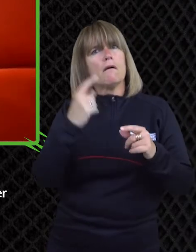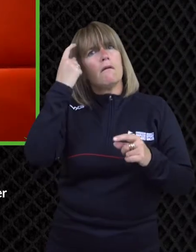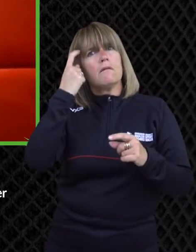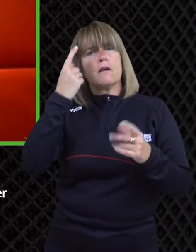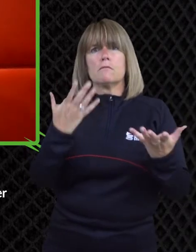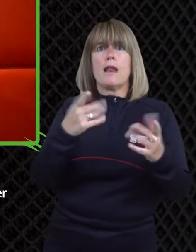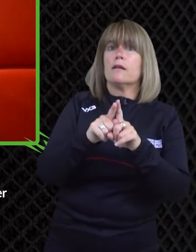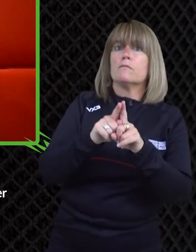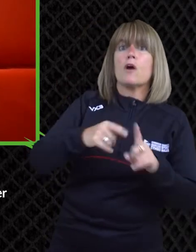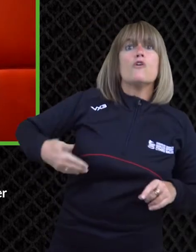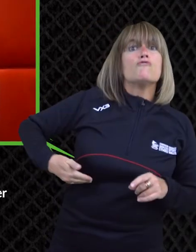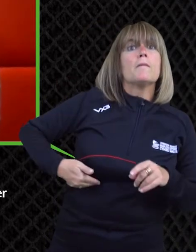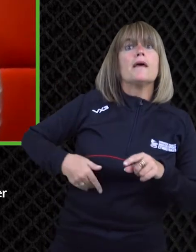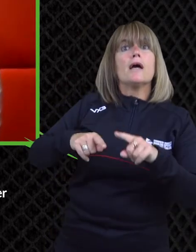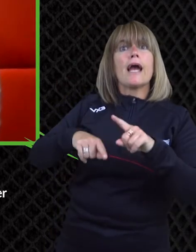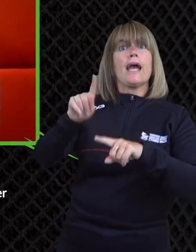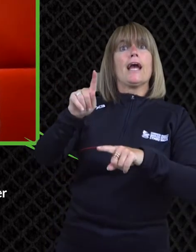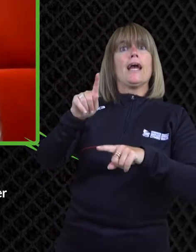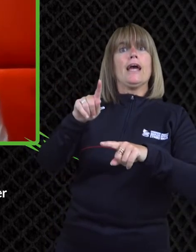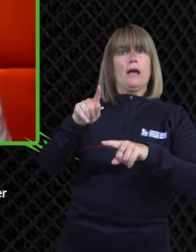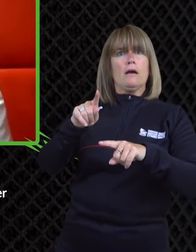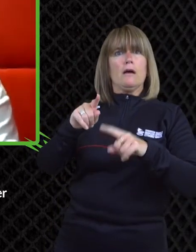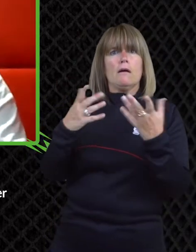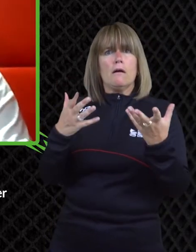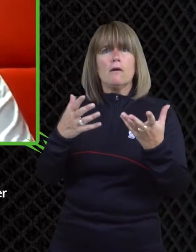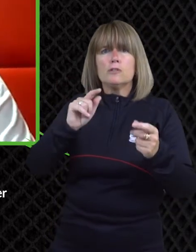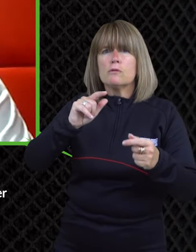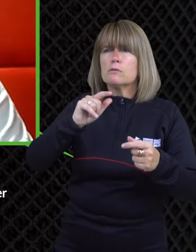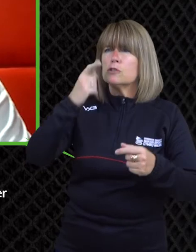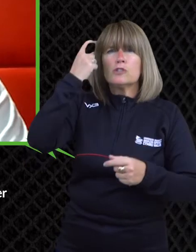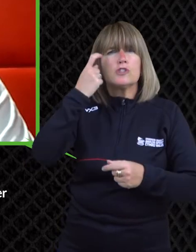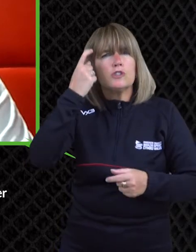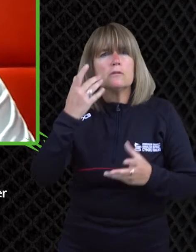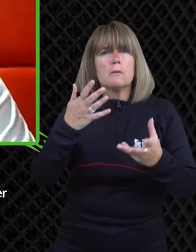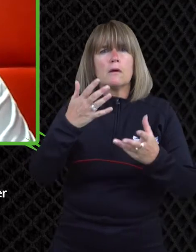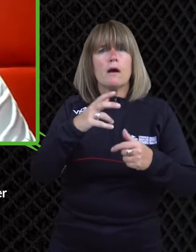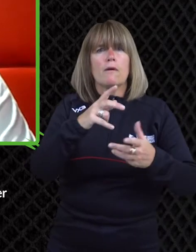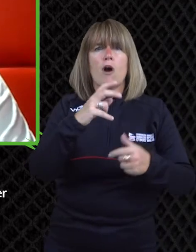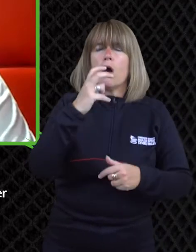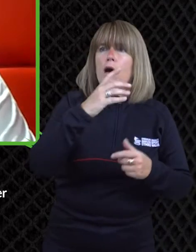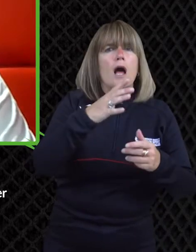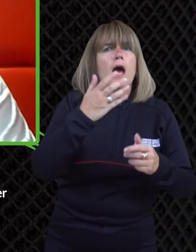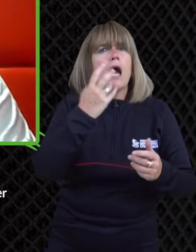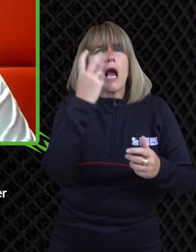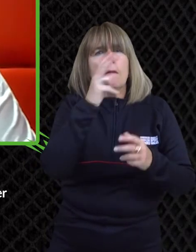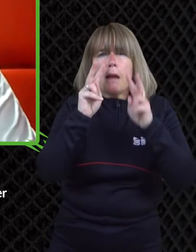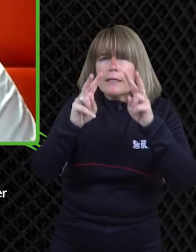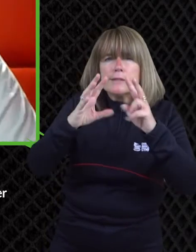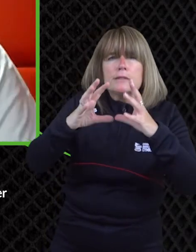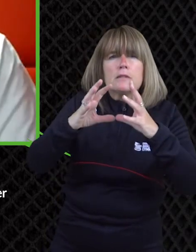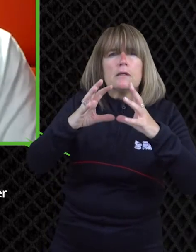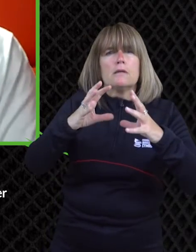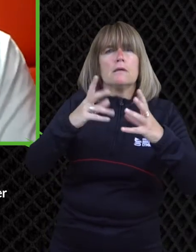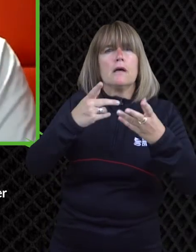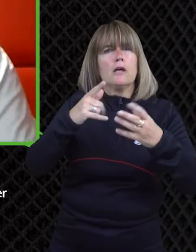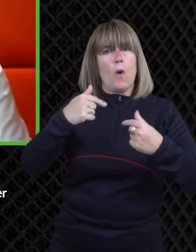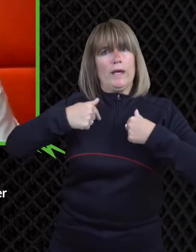the visually impaired guide runner workshop um it's it's about potentially thinking about not just in